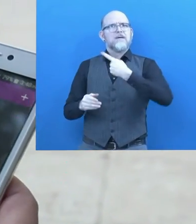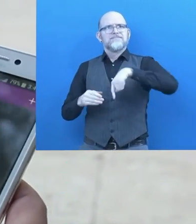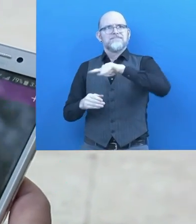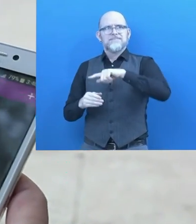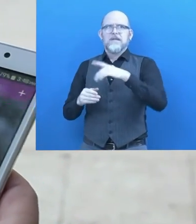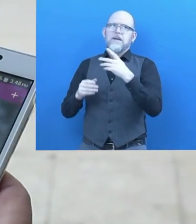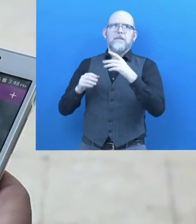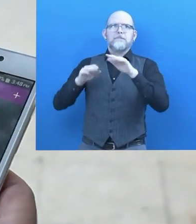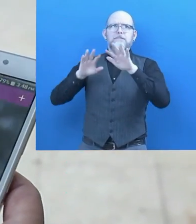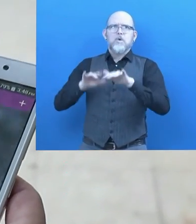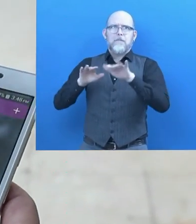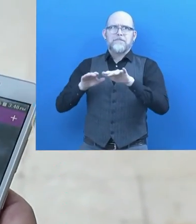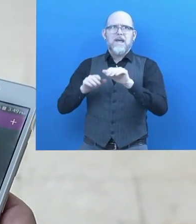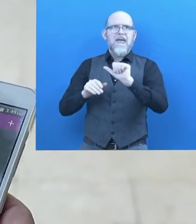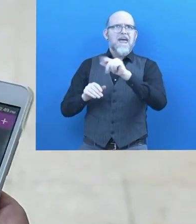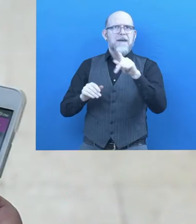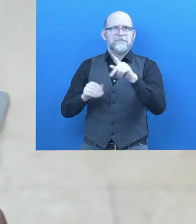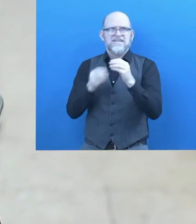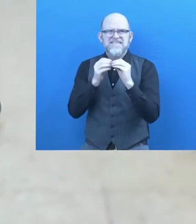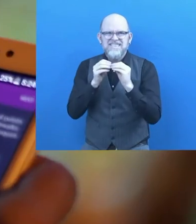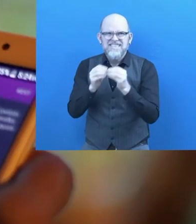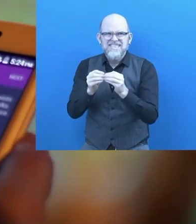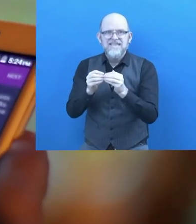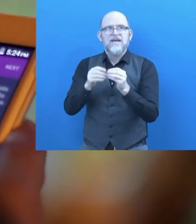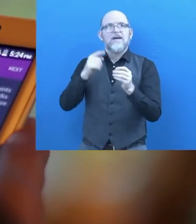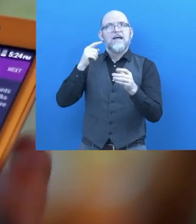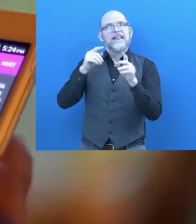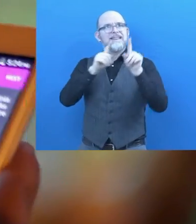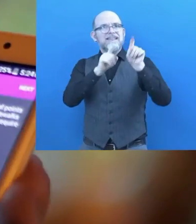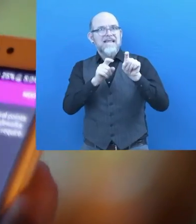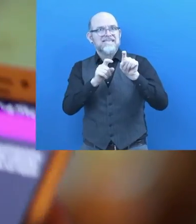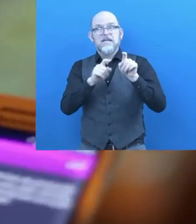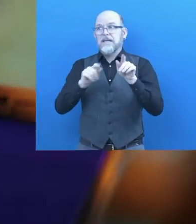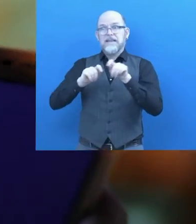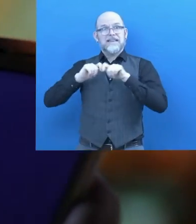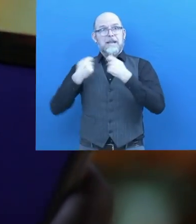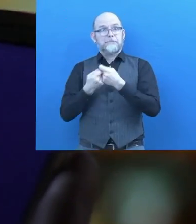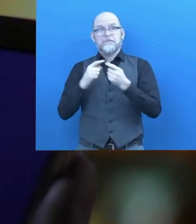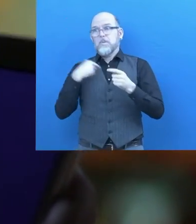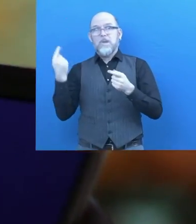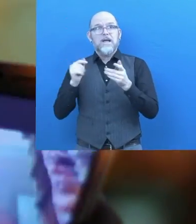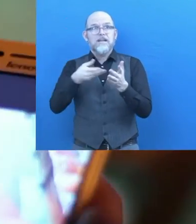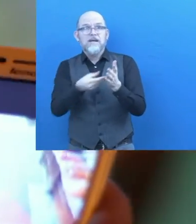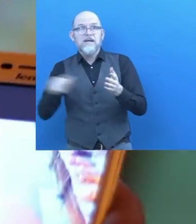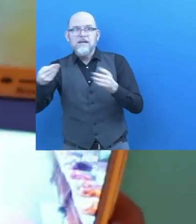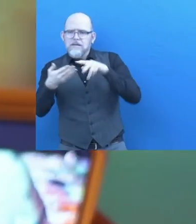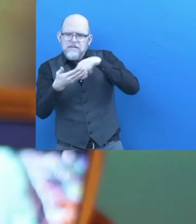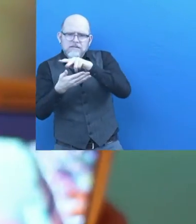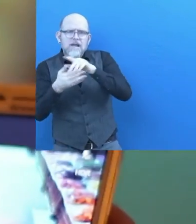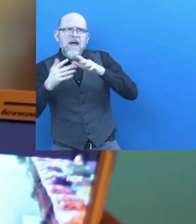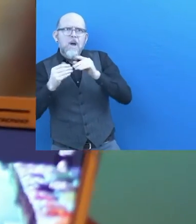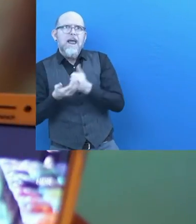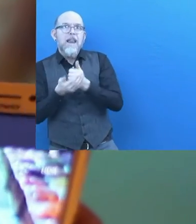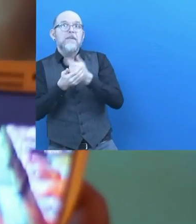internally to faster the process for our team in order to have learning knowledge as well expanding our team across the region